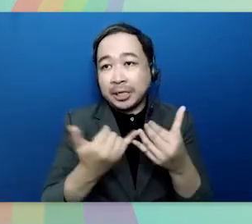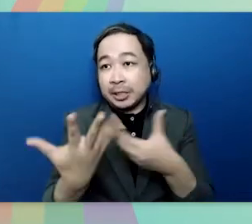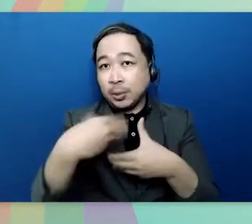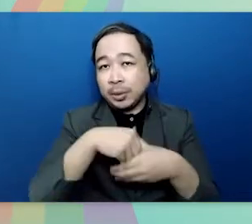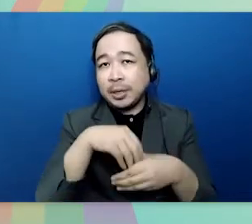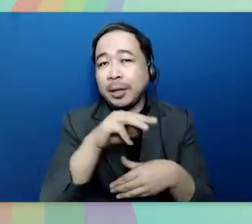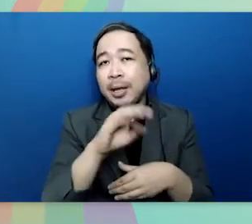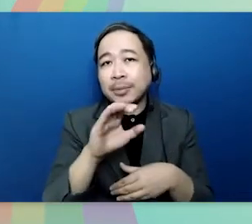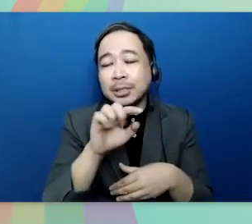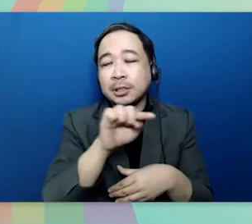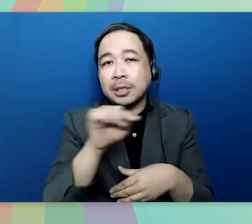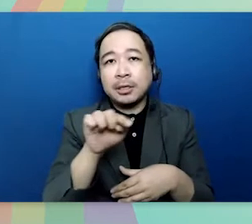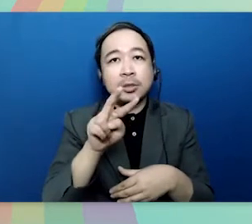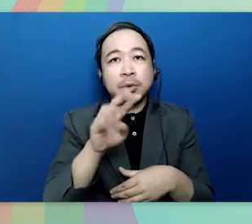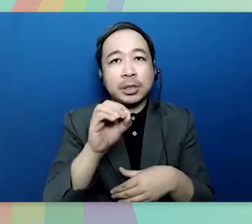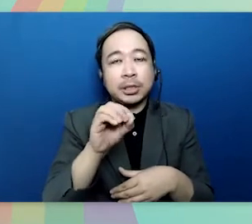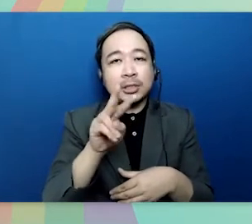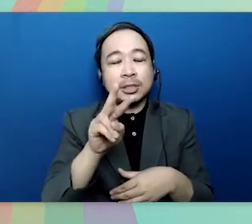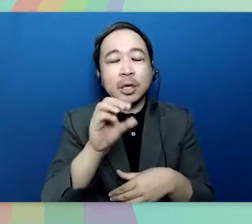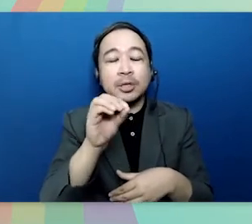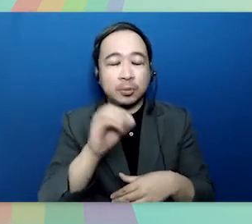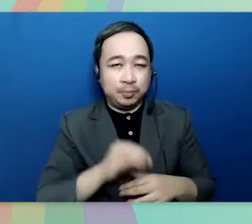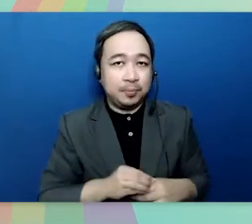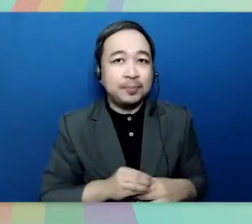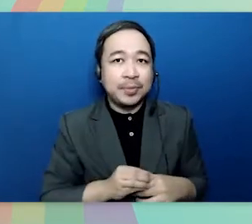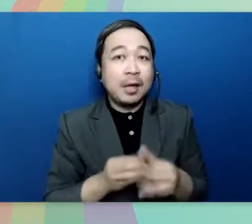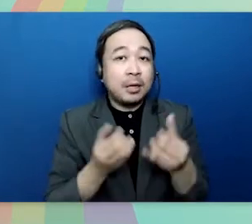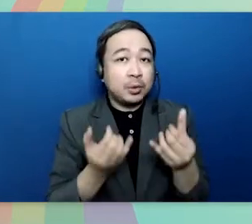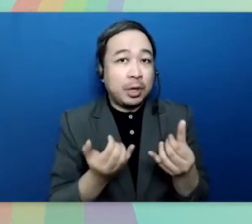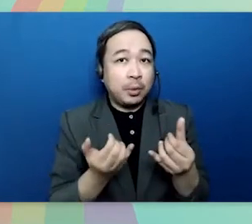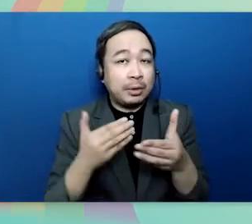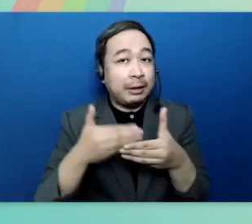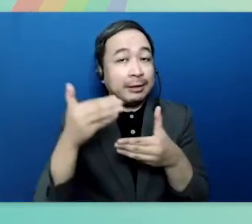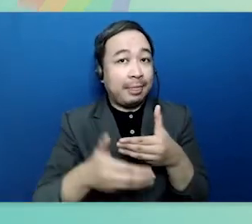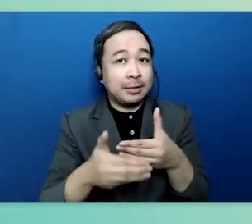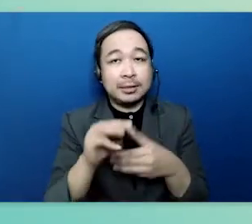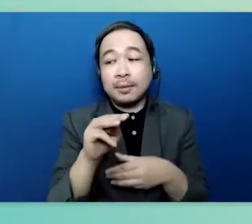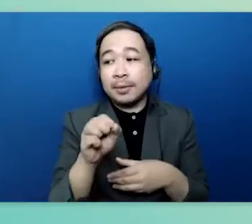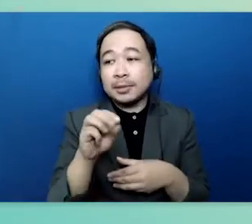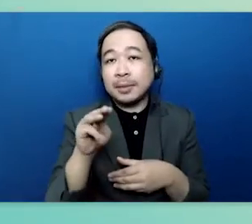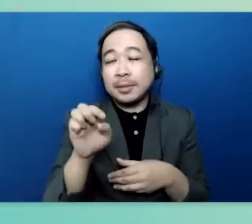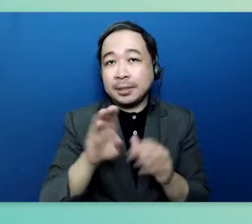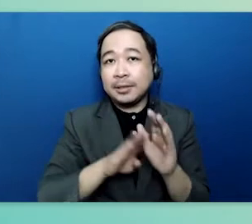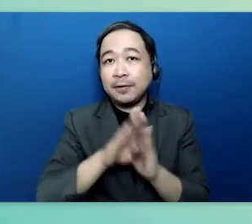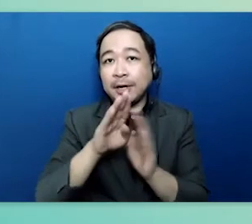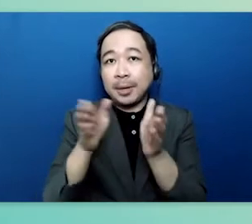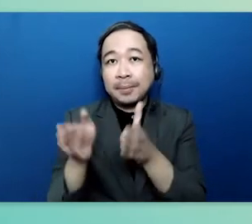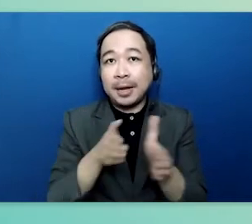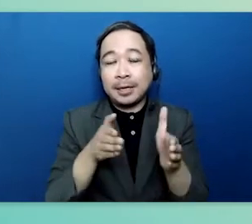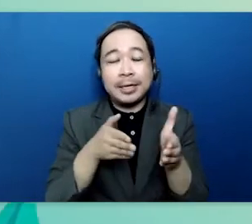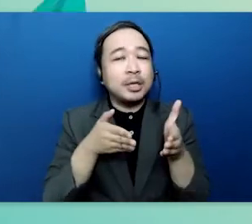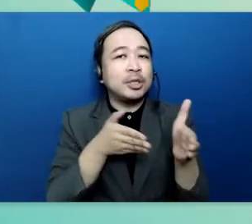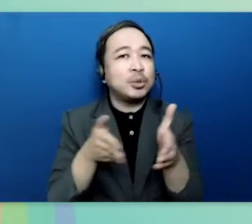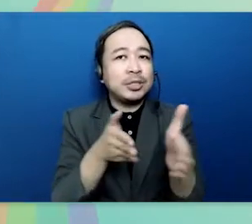is contained in mc20-02 and following the msme development